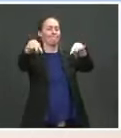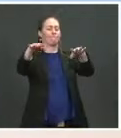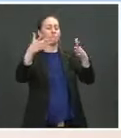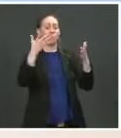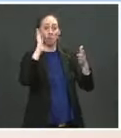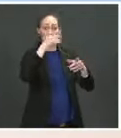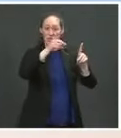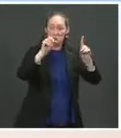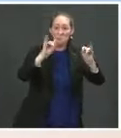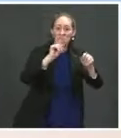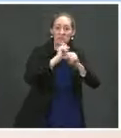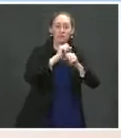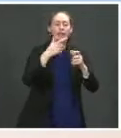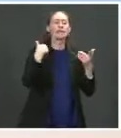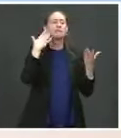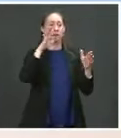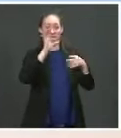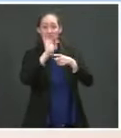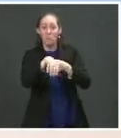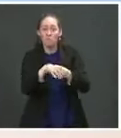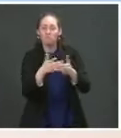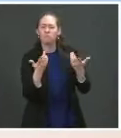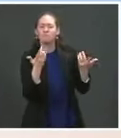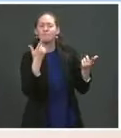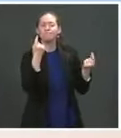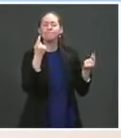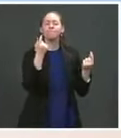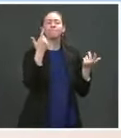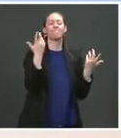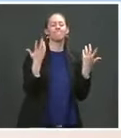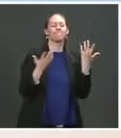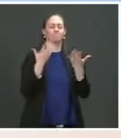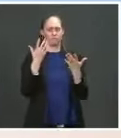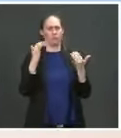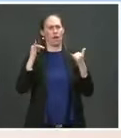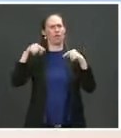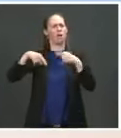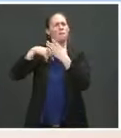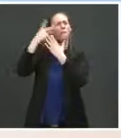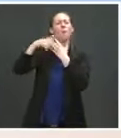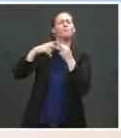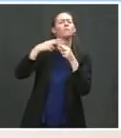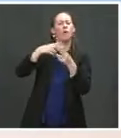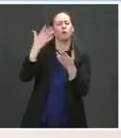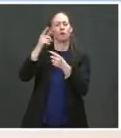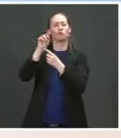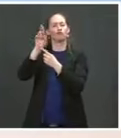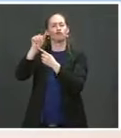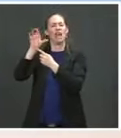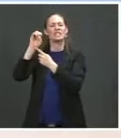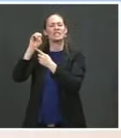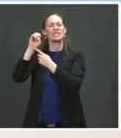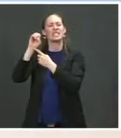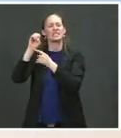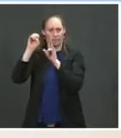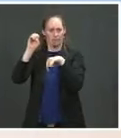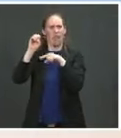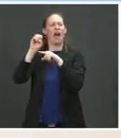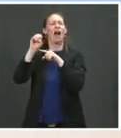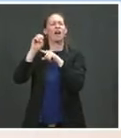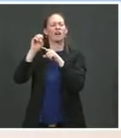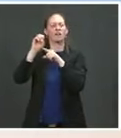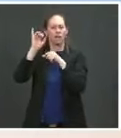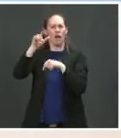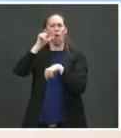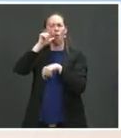one of the things you ought to take note of is this program, the TRACE program, which Al Gore and different entities have been involved in, which is